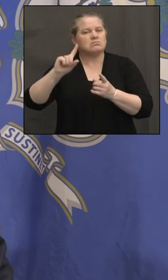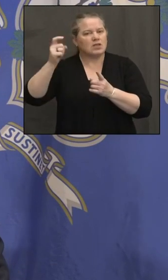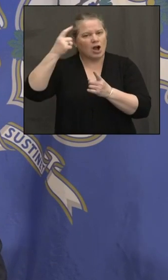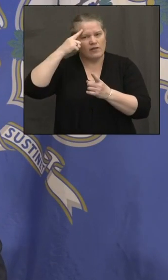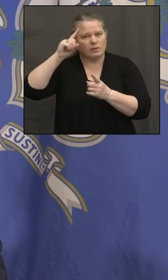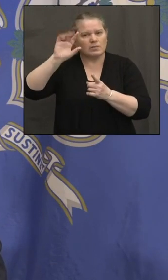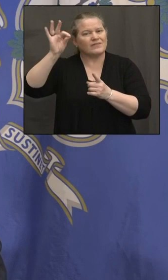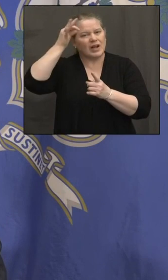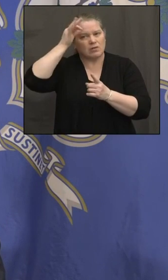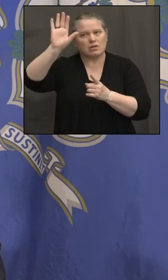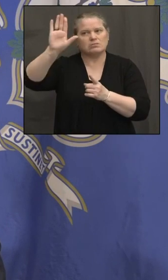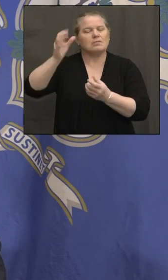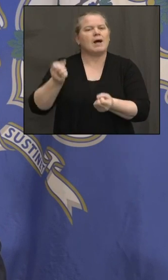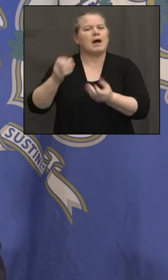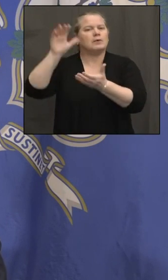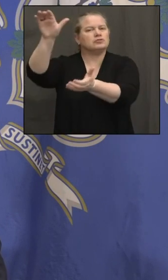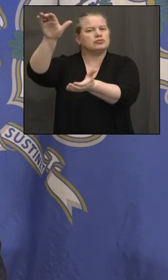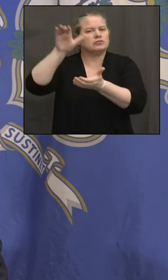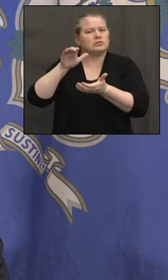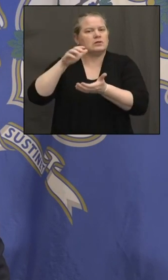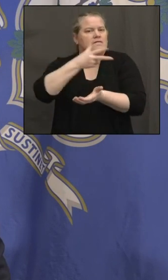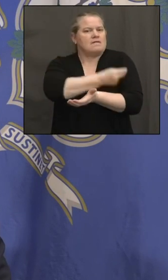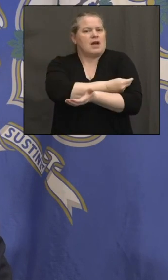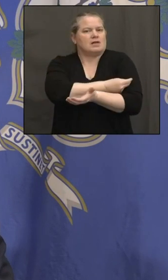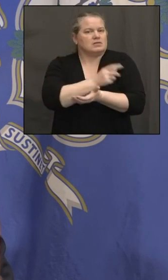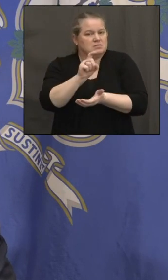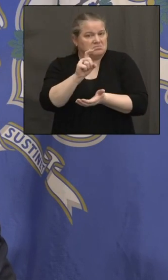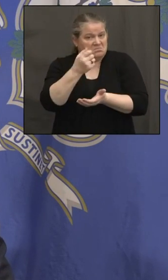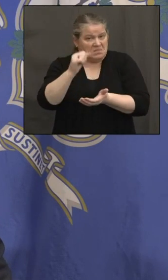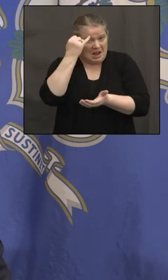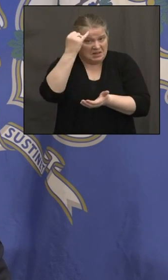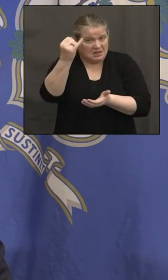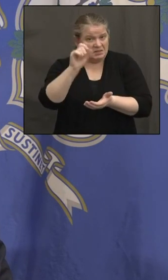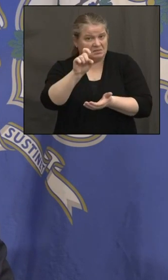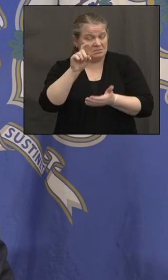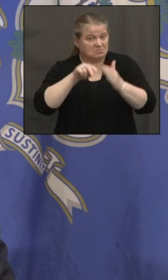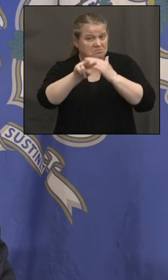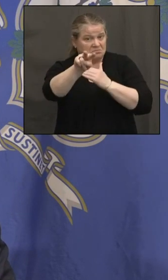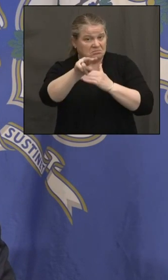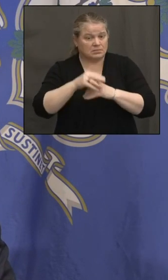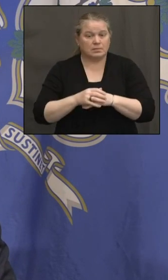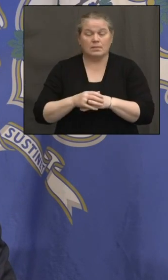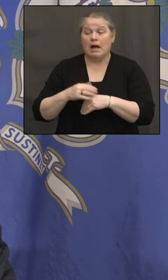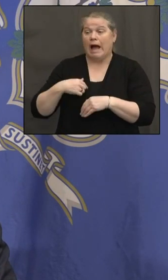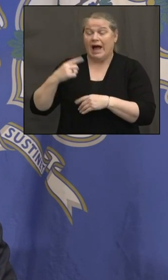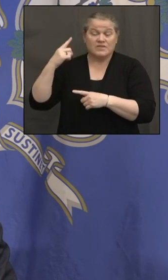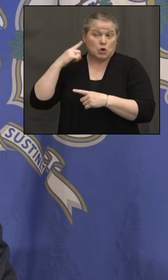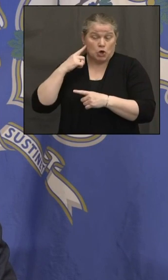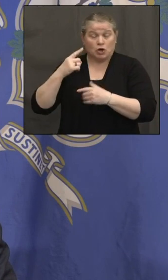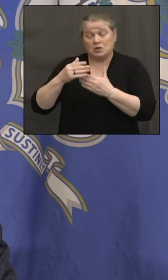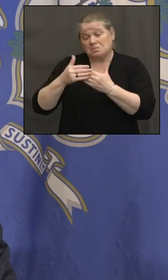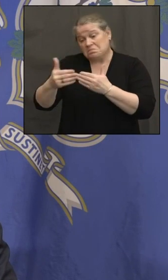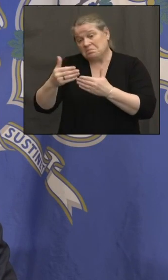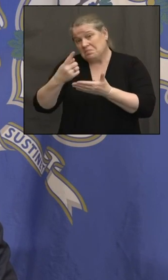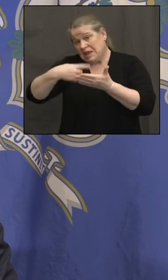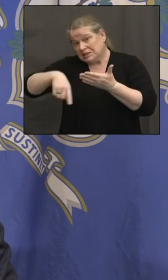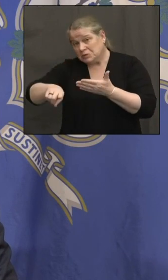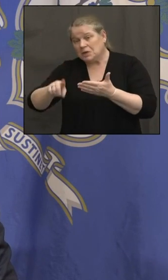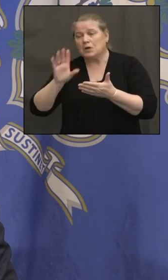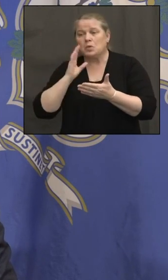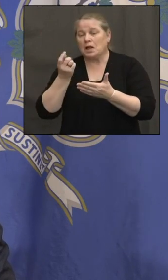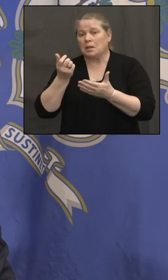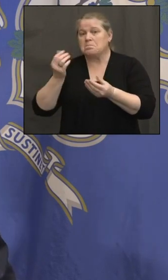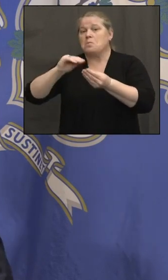I'm told it's going to ramp up, um, moderately in the next week and, uh, a lot in early April, probably getting up over 200